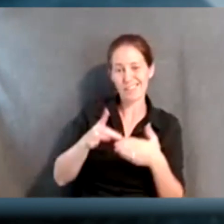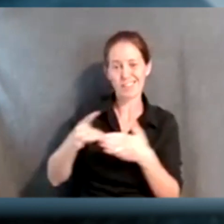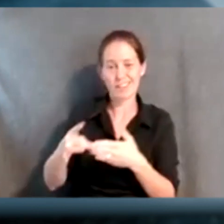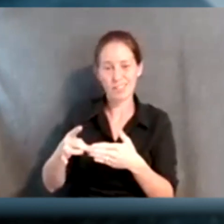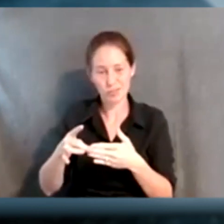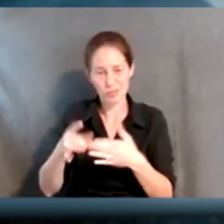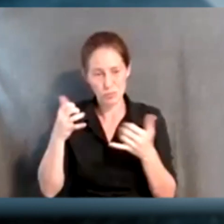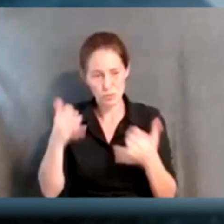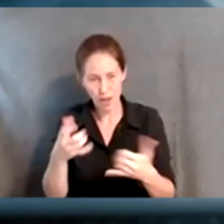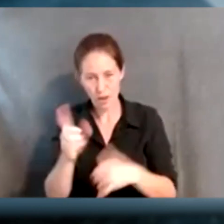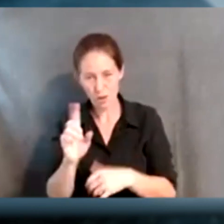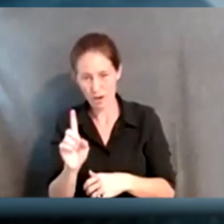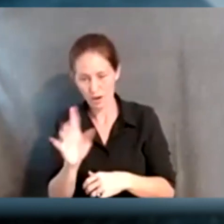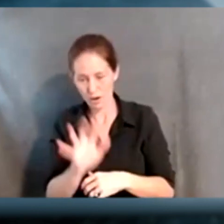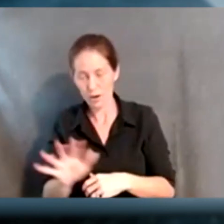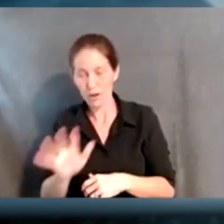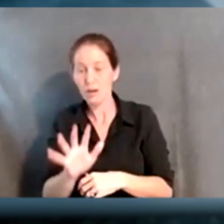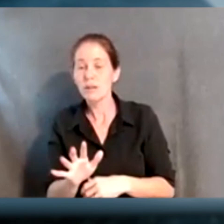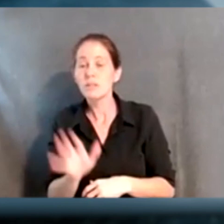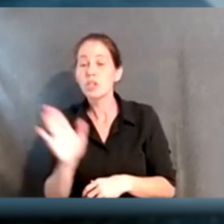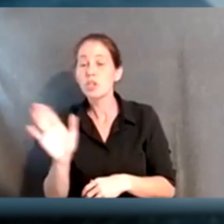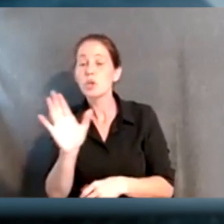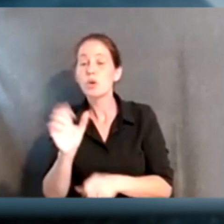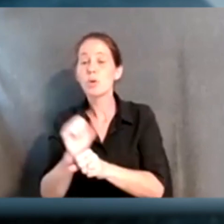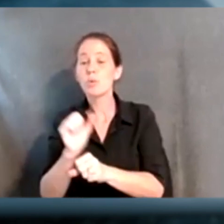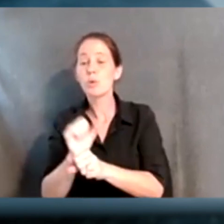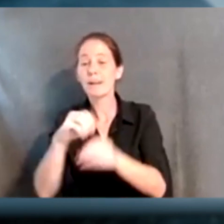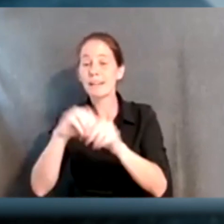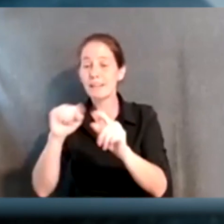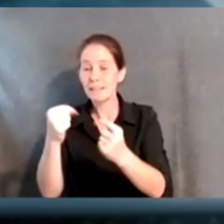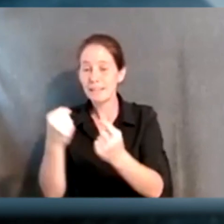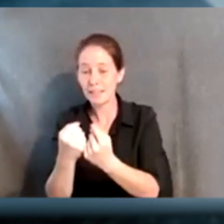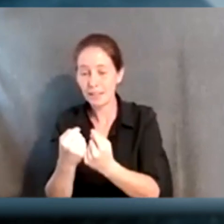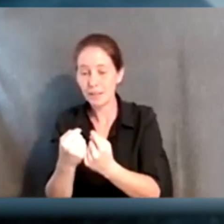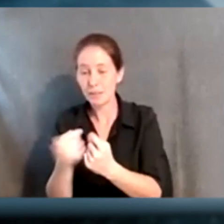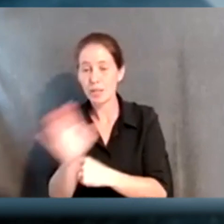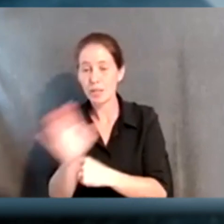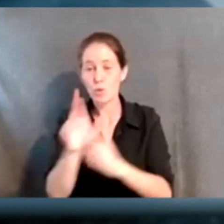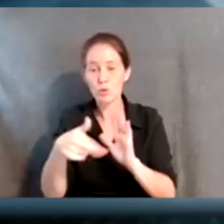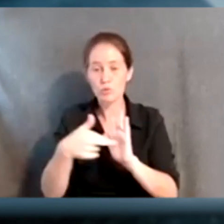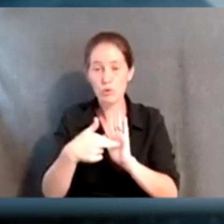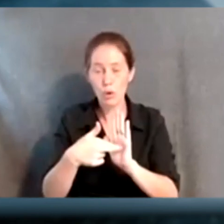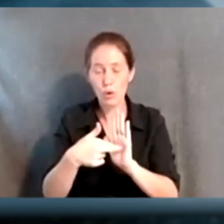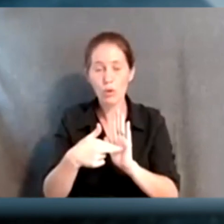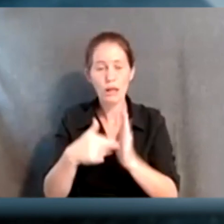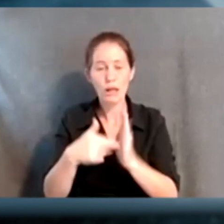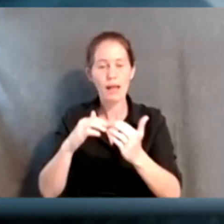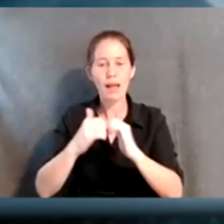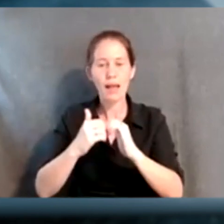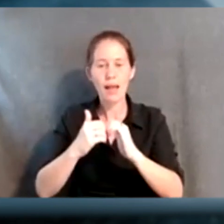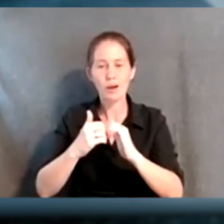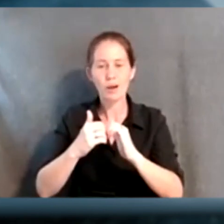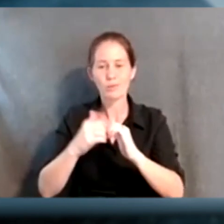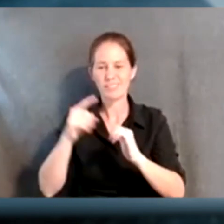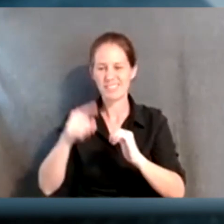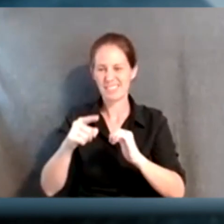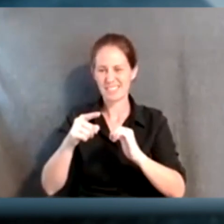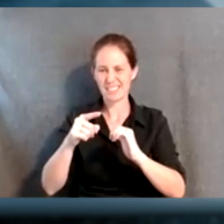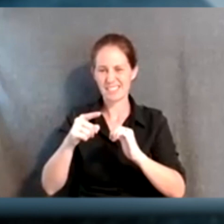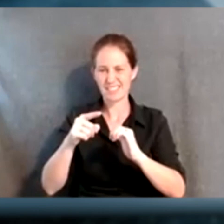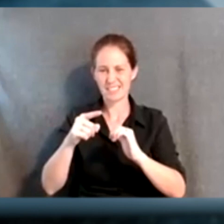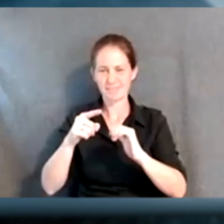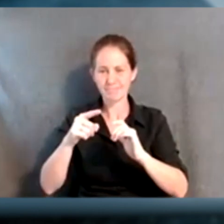where we are now. Given your work within the team and your role, how does the sausage actually